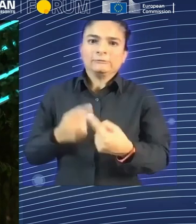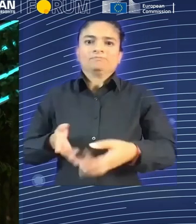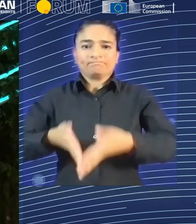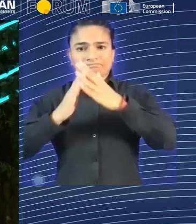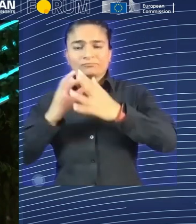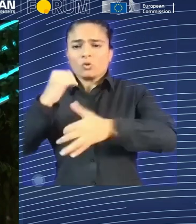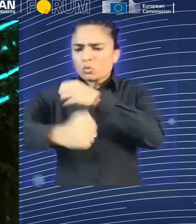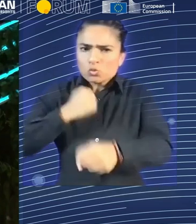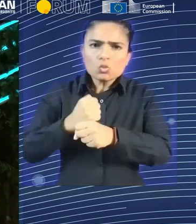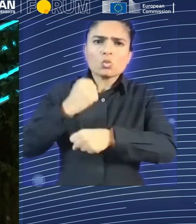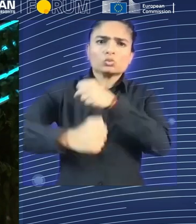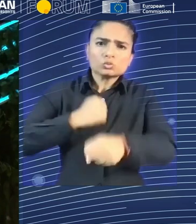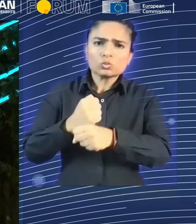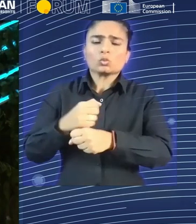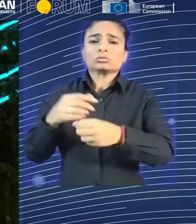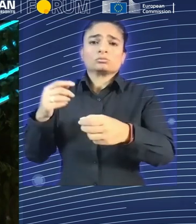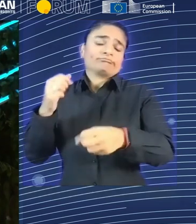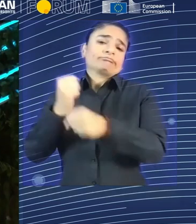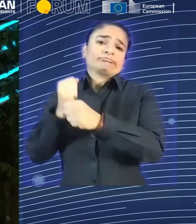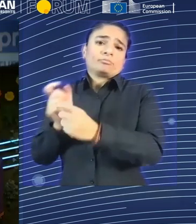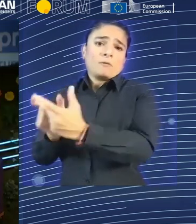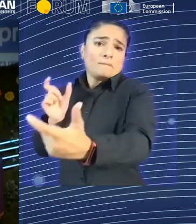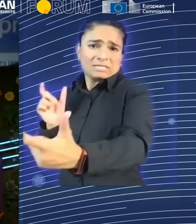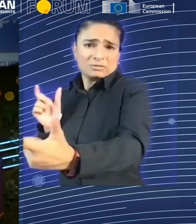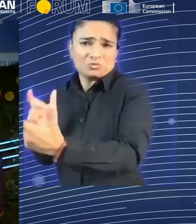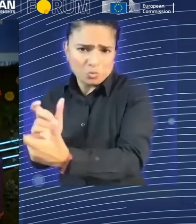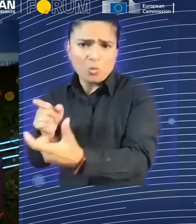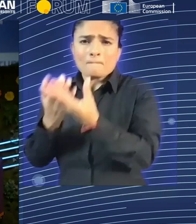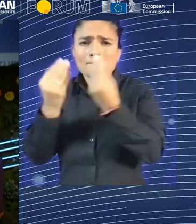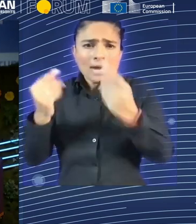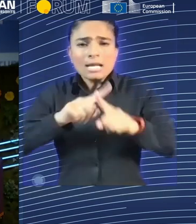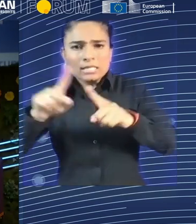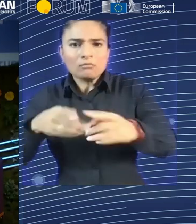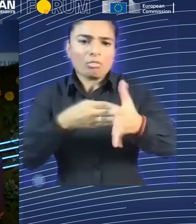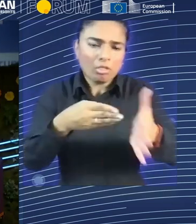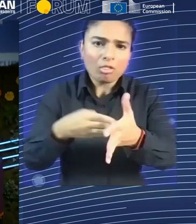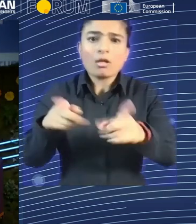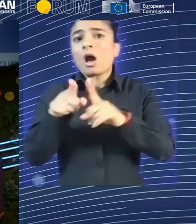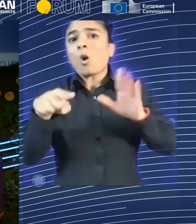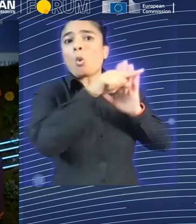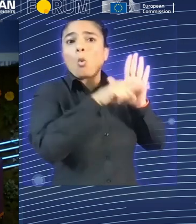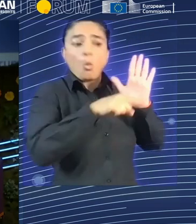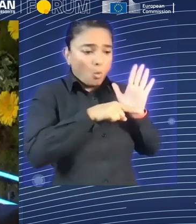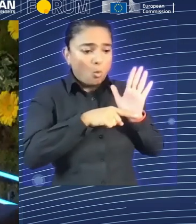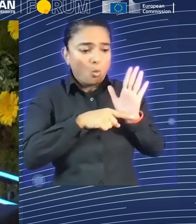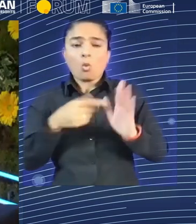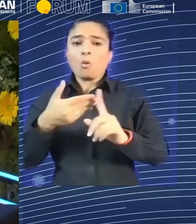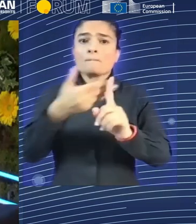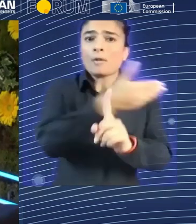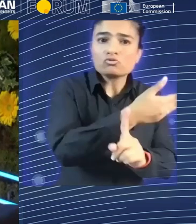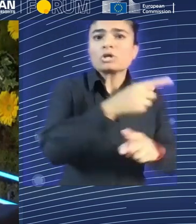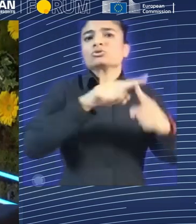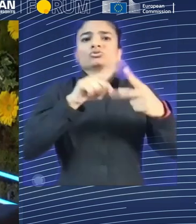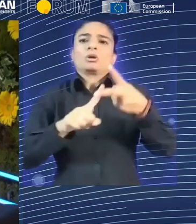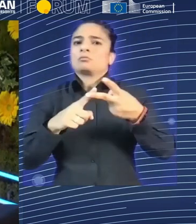on that yesterday. So, indeed, for us, it's part of the equation. Thank you so much. We're going to take a few